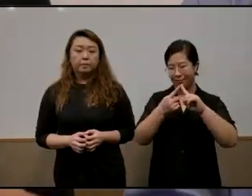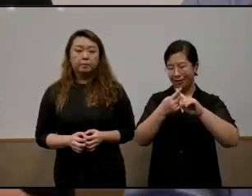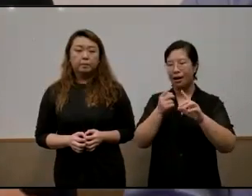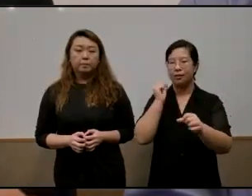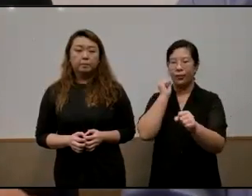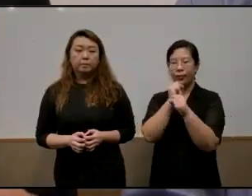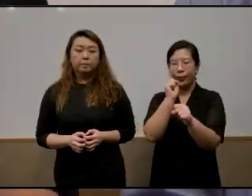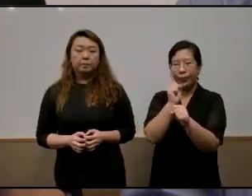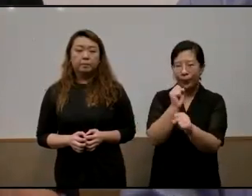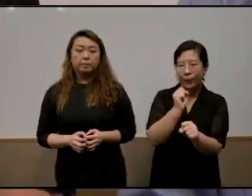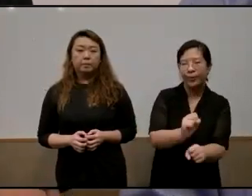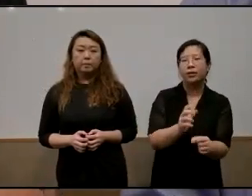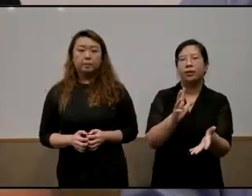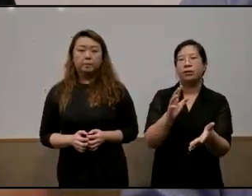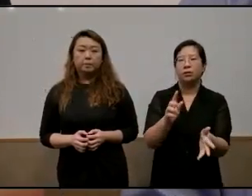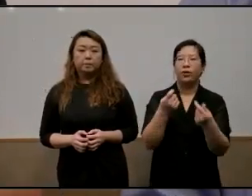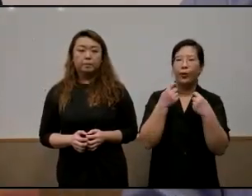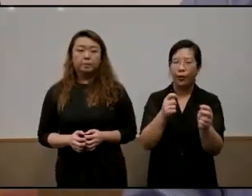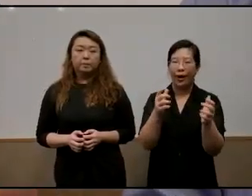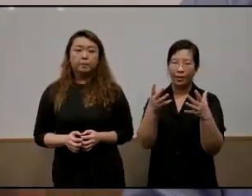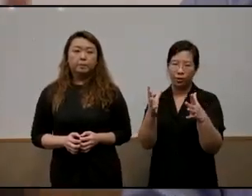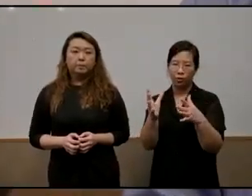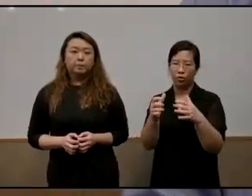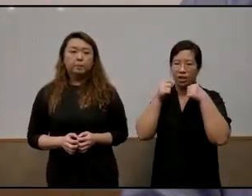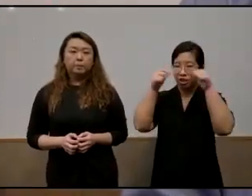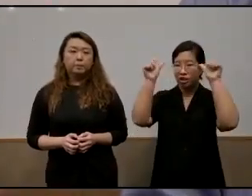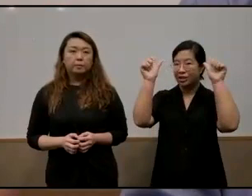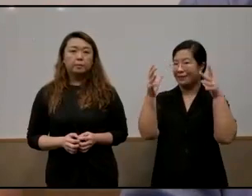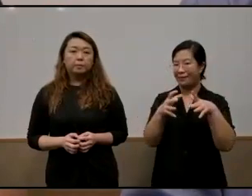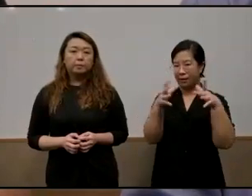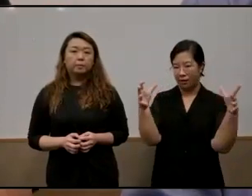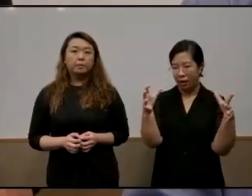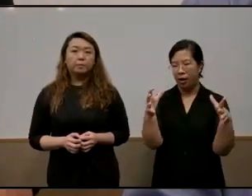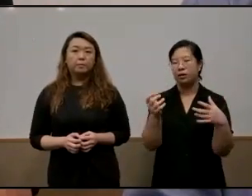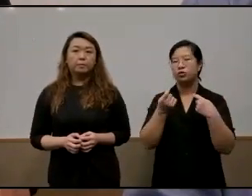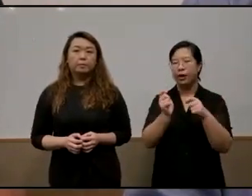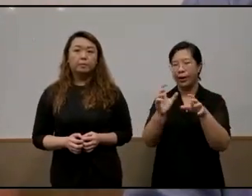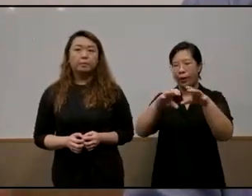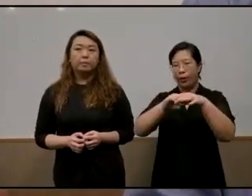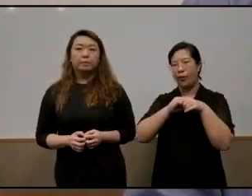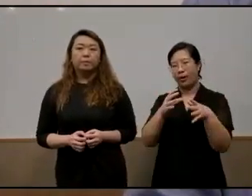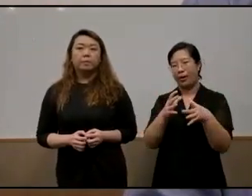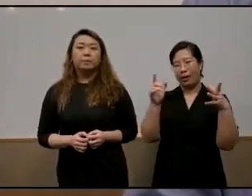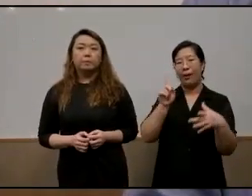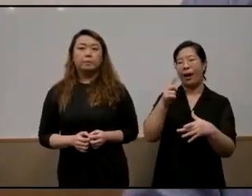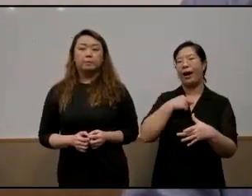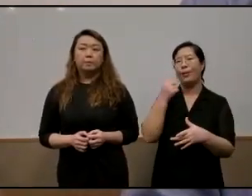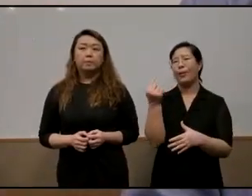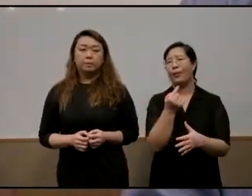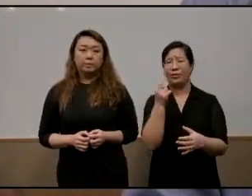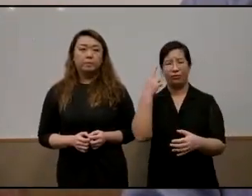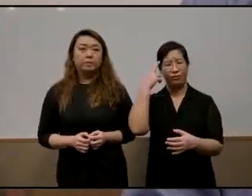trying to achieve a lot of and trying to own a lot but i always remind my friends that